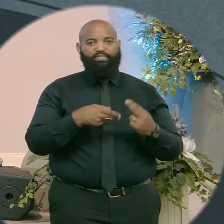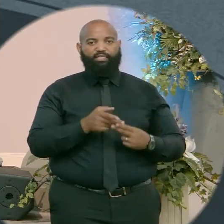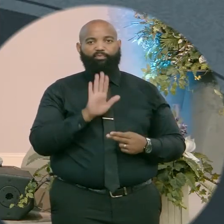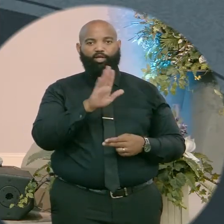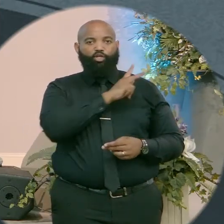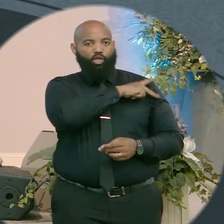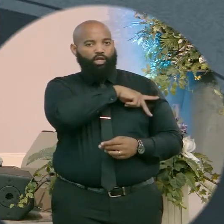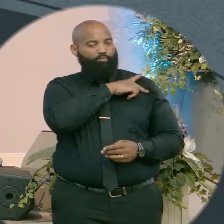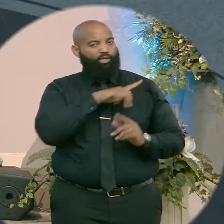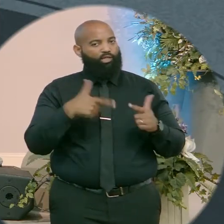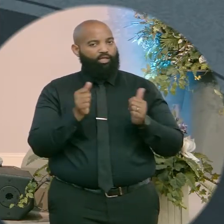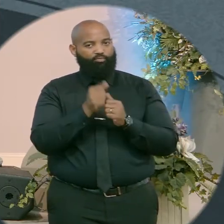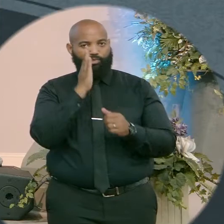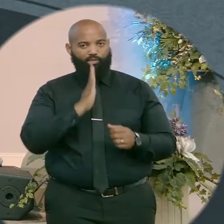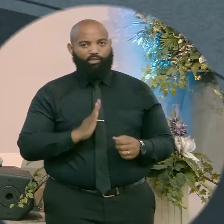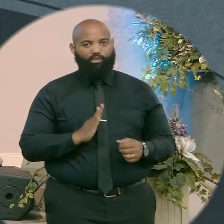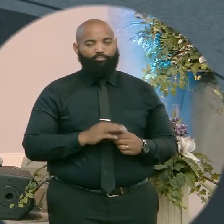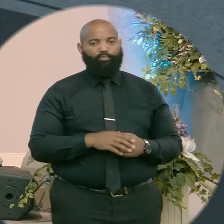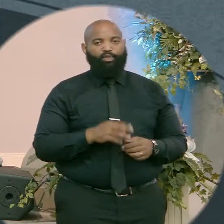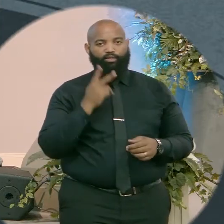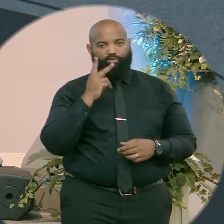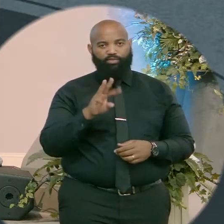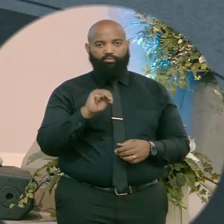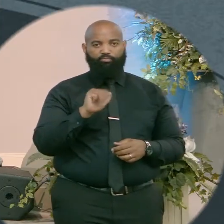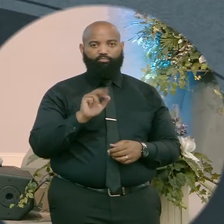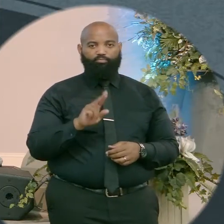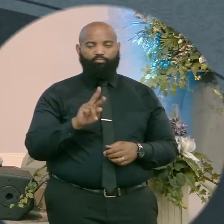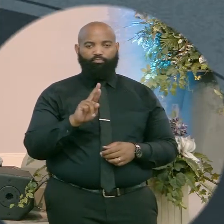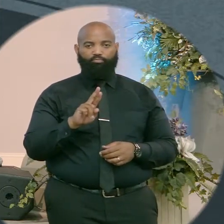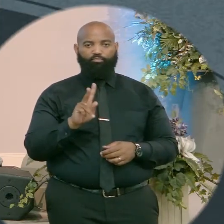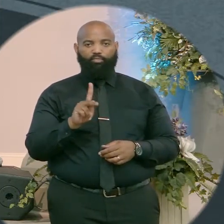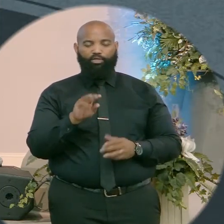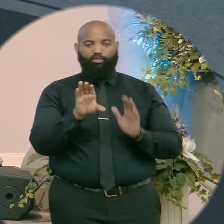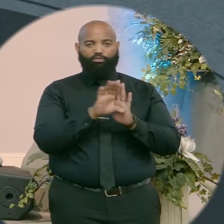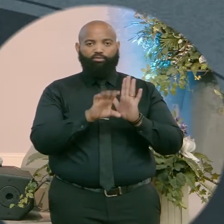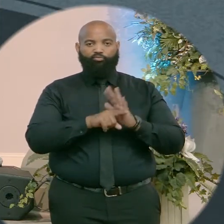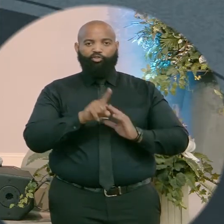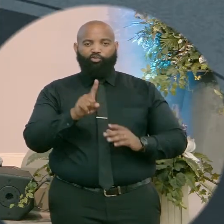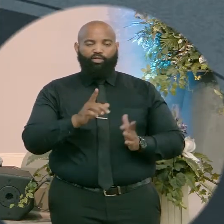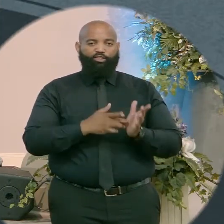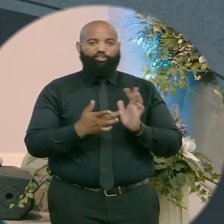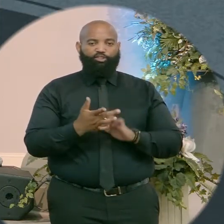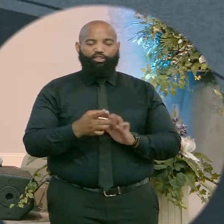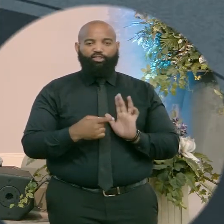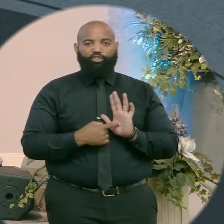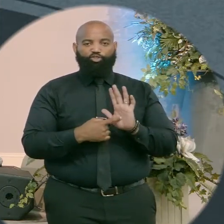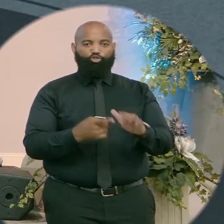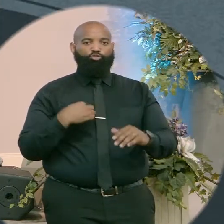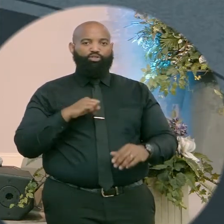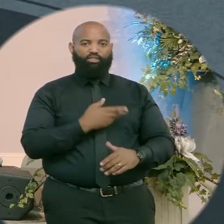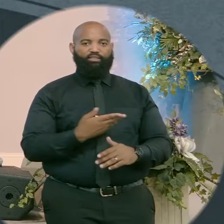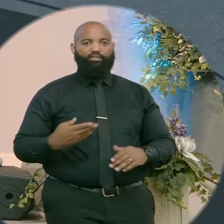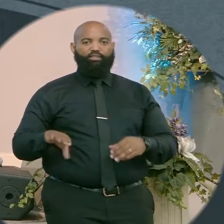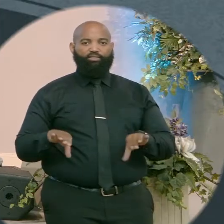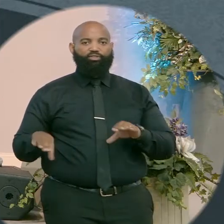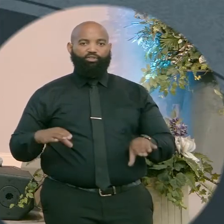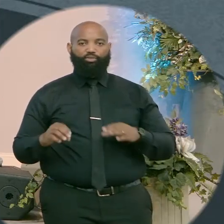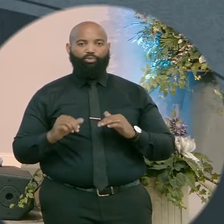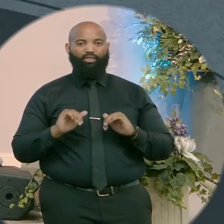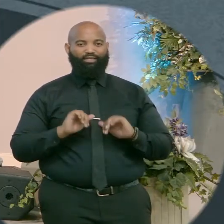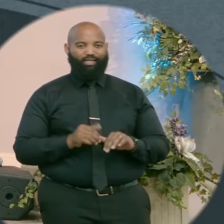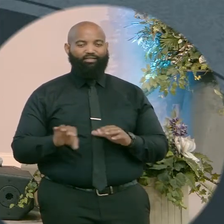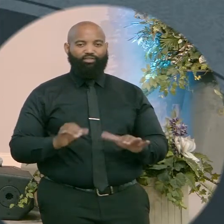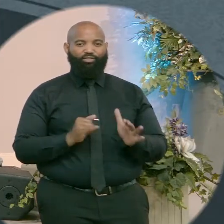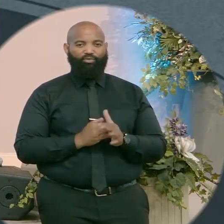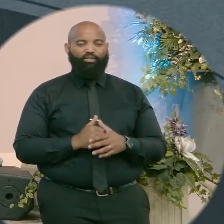But we looked at Mark 1 and through the end and Jesus showed us what to do and how to do it. But the first thing is if you